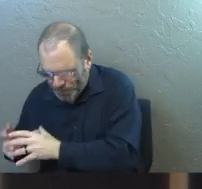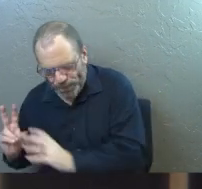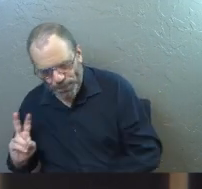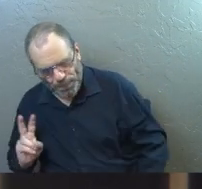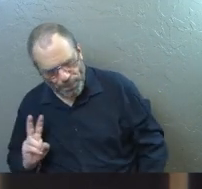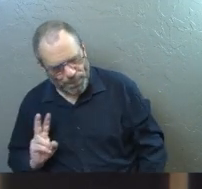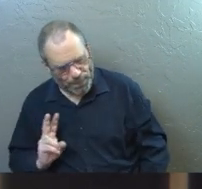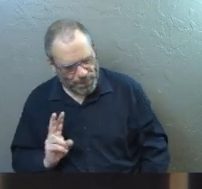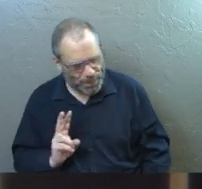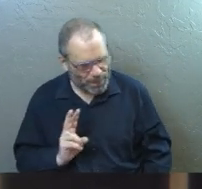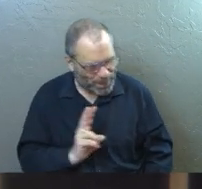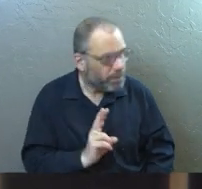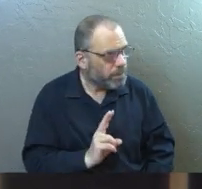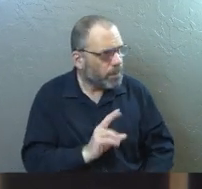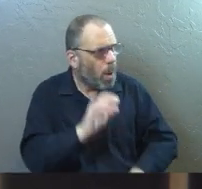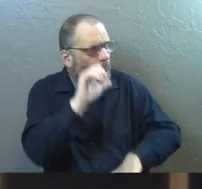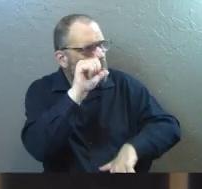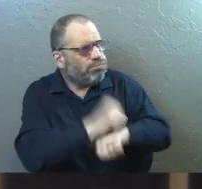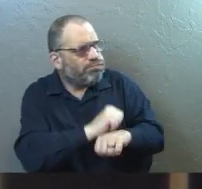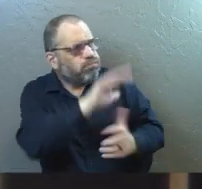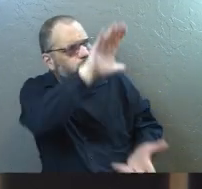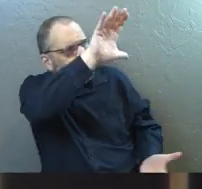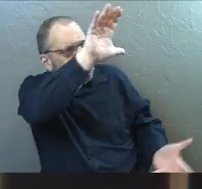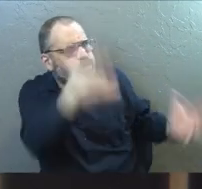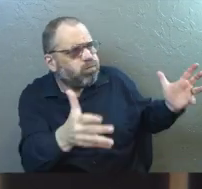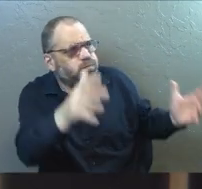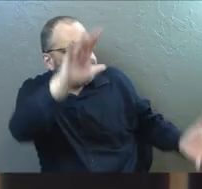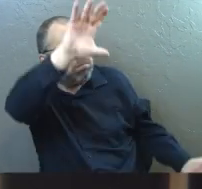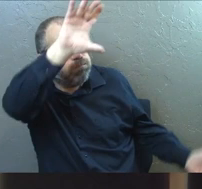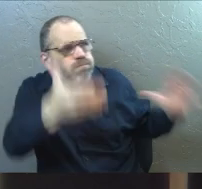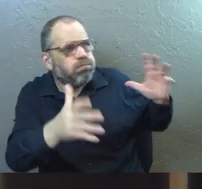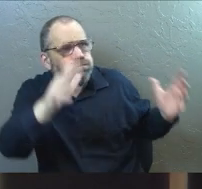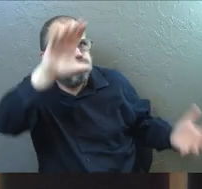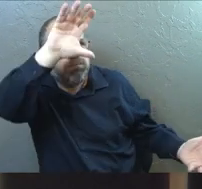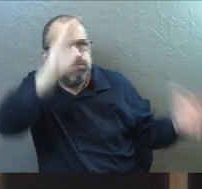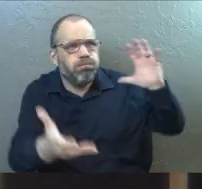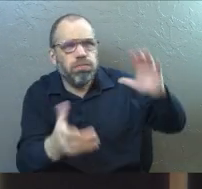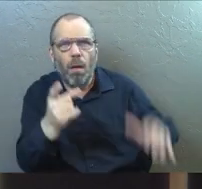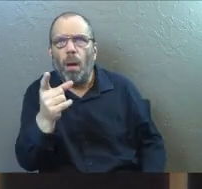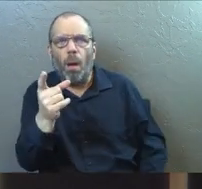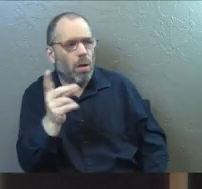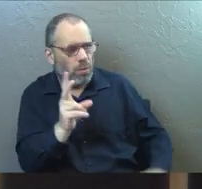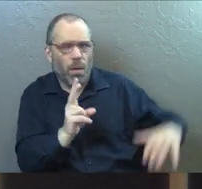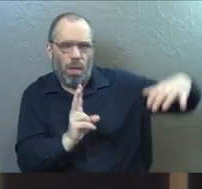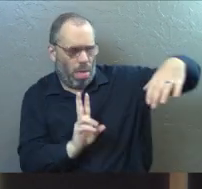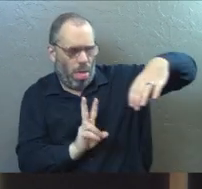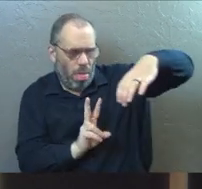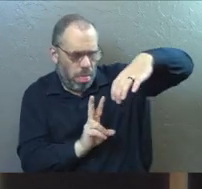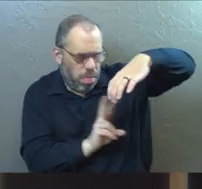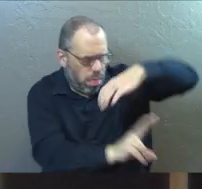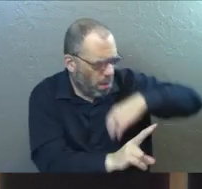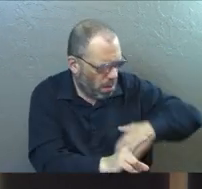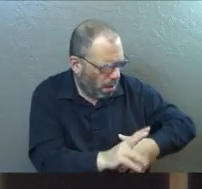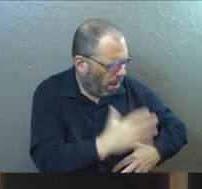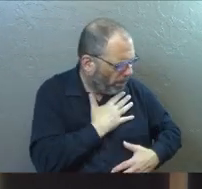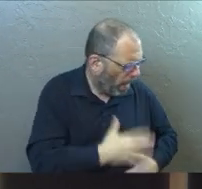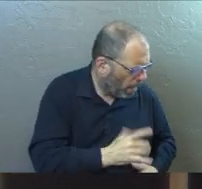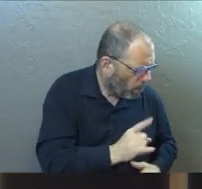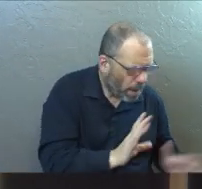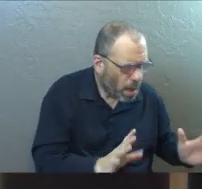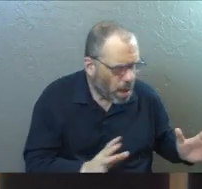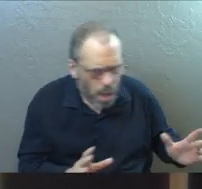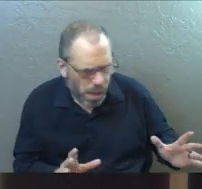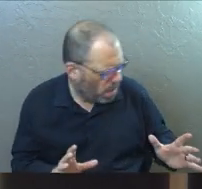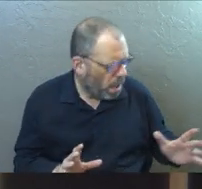And they found surprisingly that the stone had been rolled away from the entrance. And so they went in. But they didn't find the body